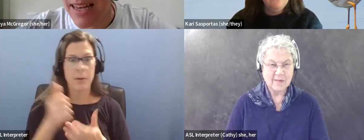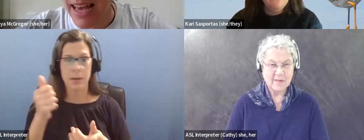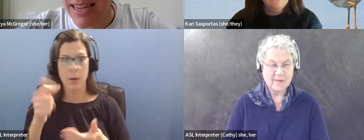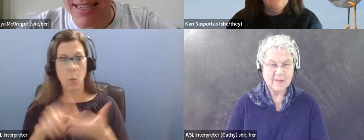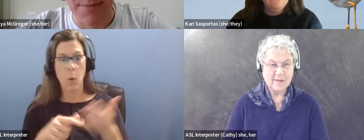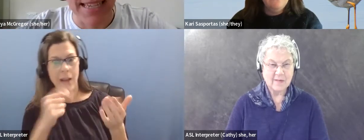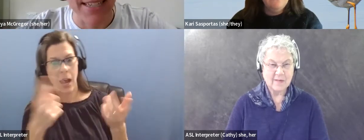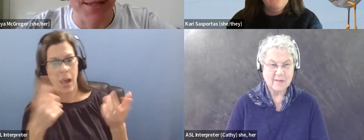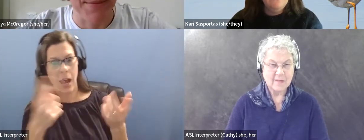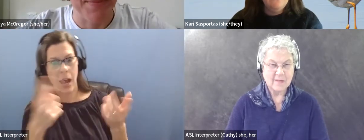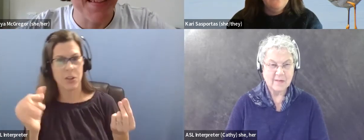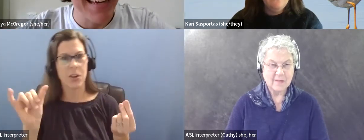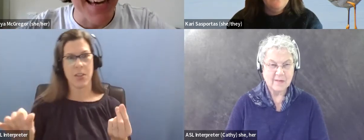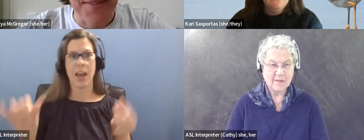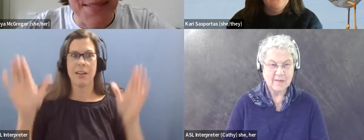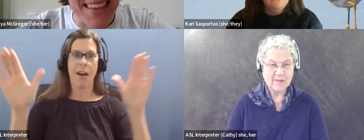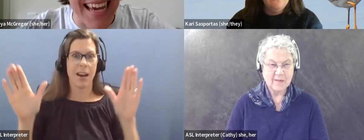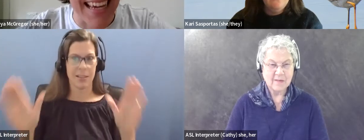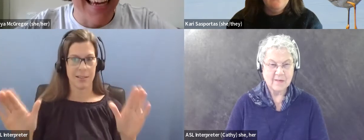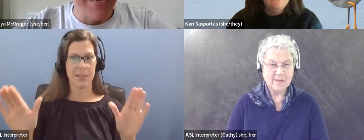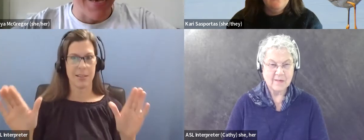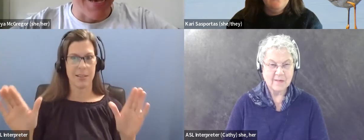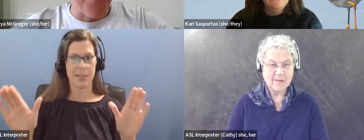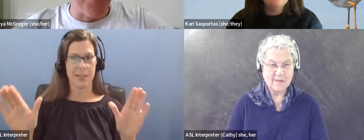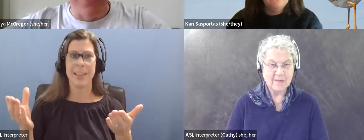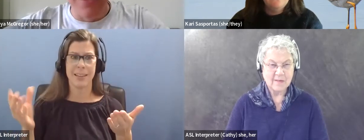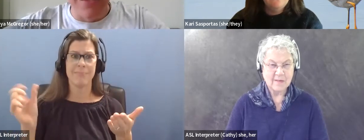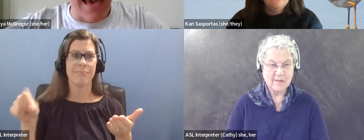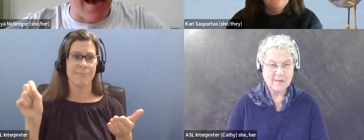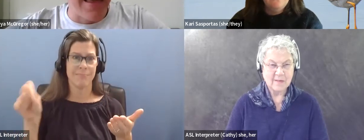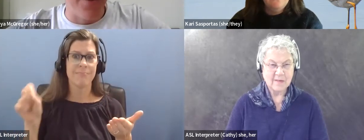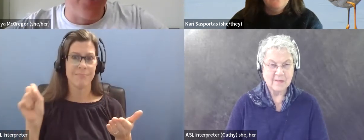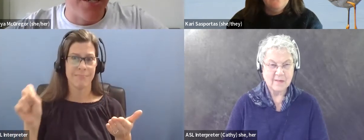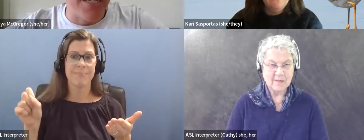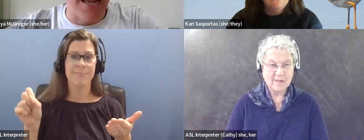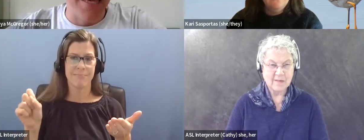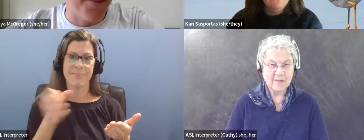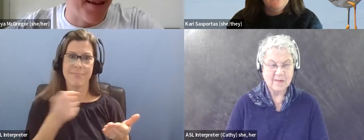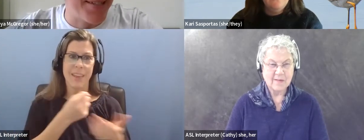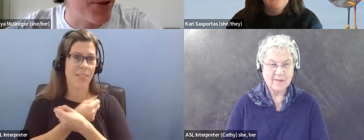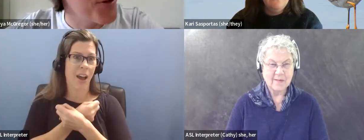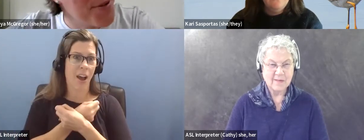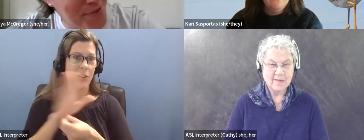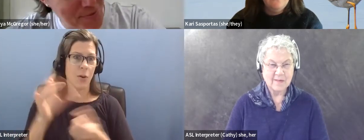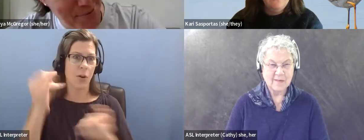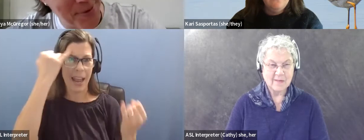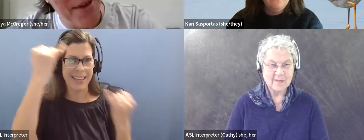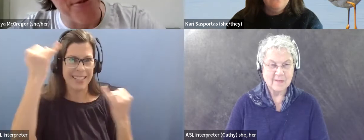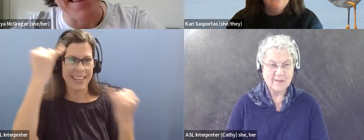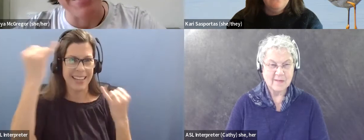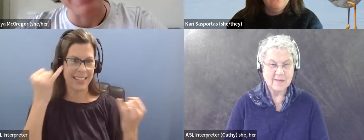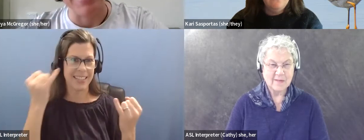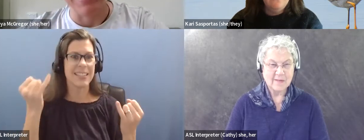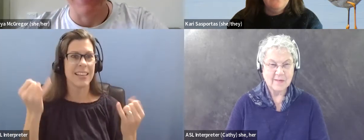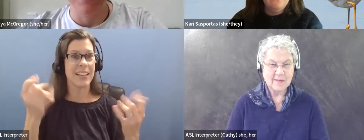um, that, that, that can just be such an awesome, an awesome thing. Um, but yeah, I love your suggestion. I think it applies to a lot of different people